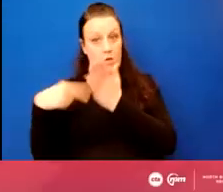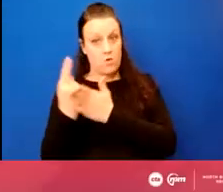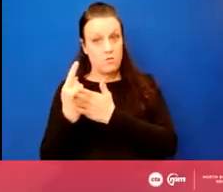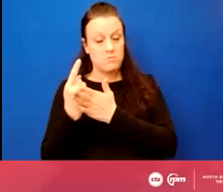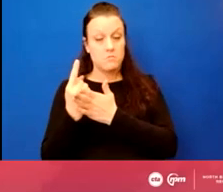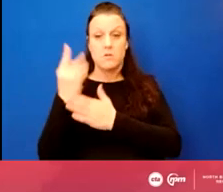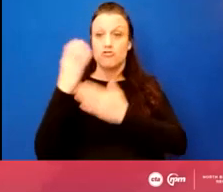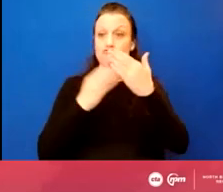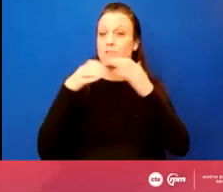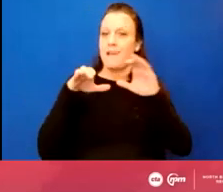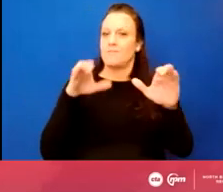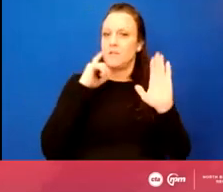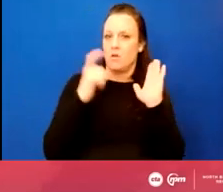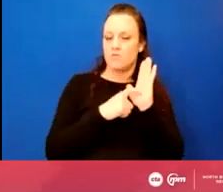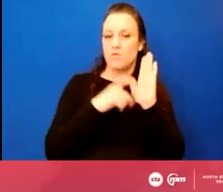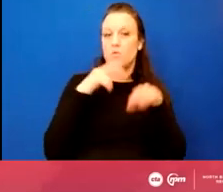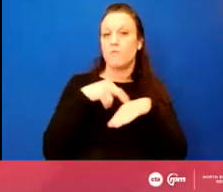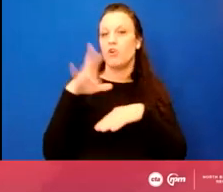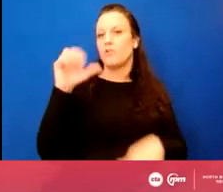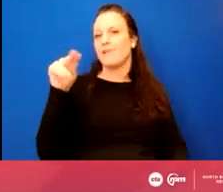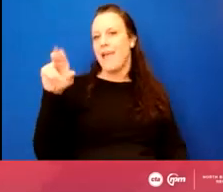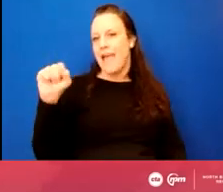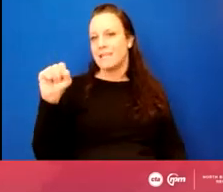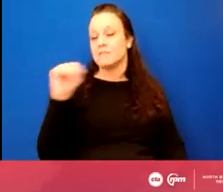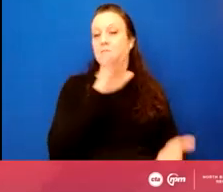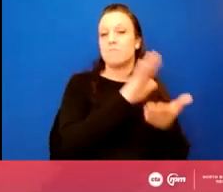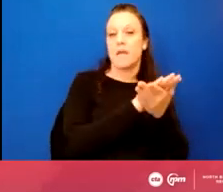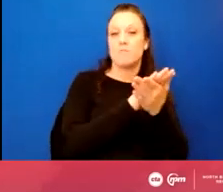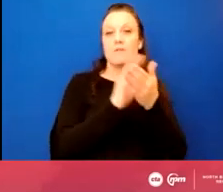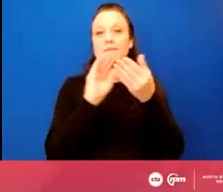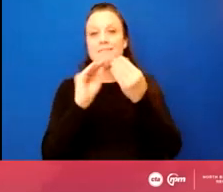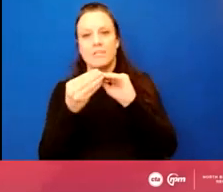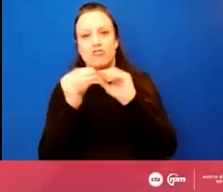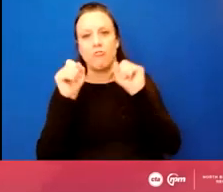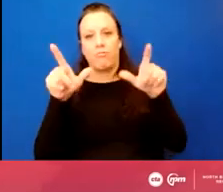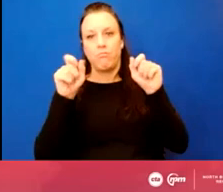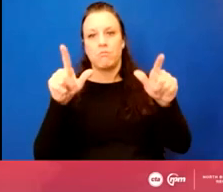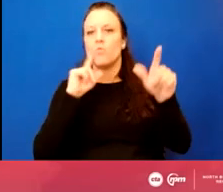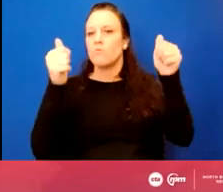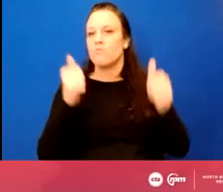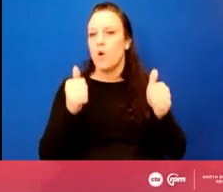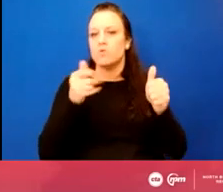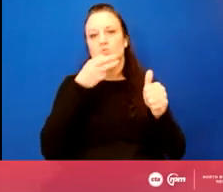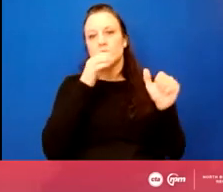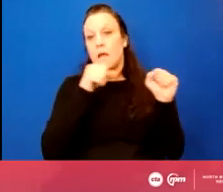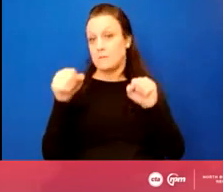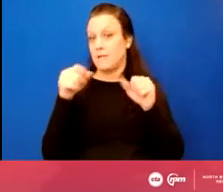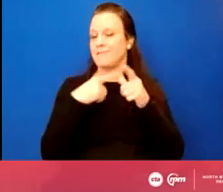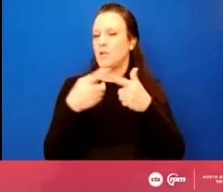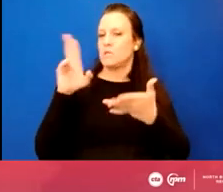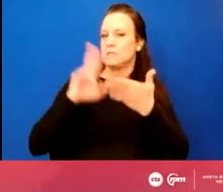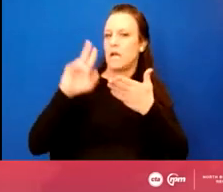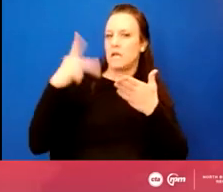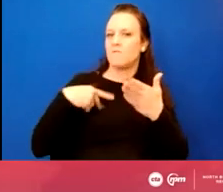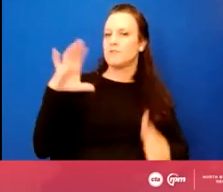Construction activity notices, referred to as CANS, both paper and digital will continue to be posted as soon as possible. You can also sign up for